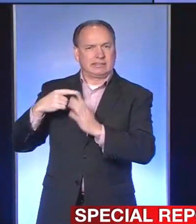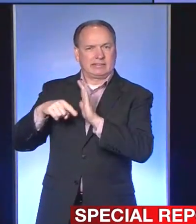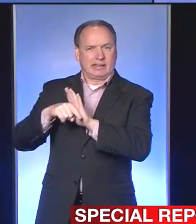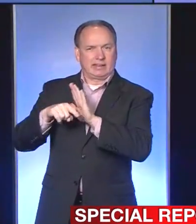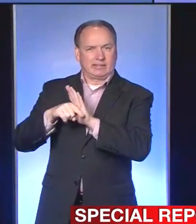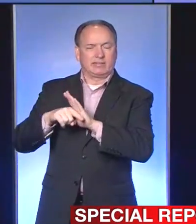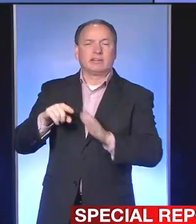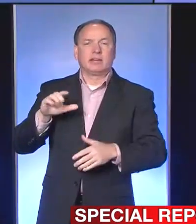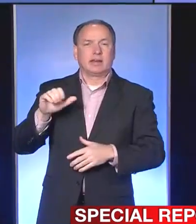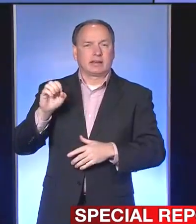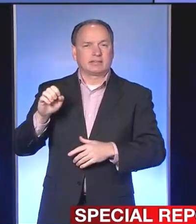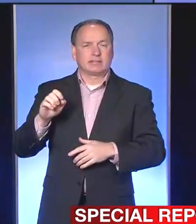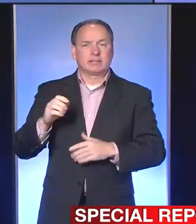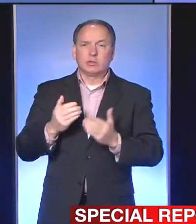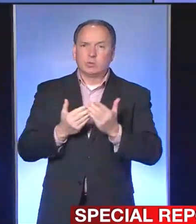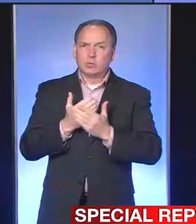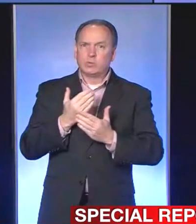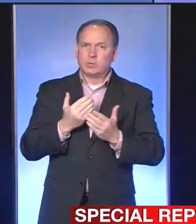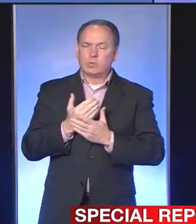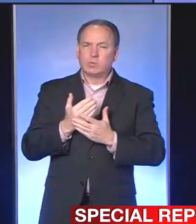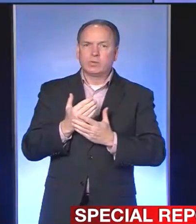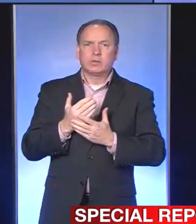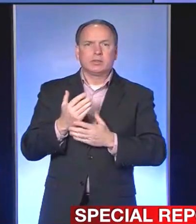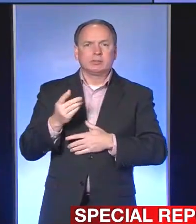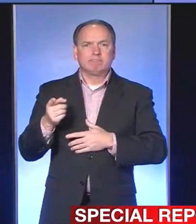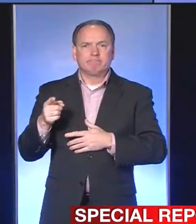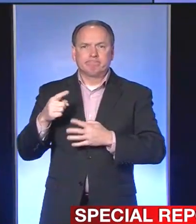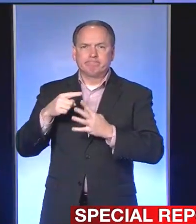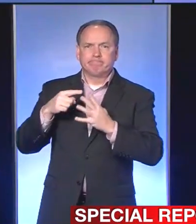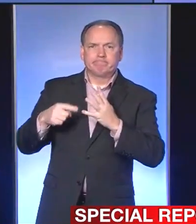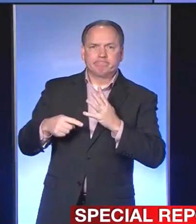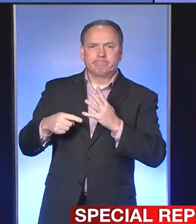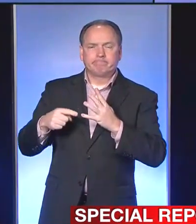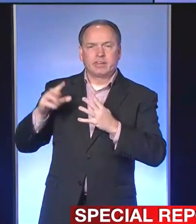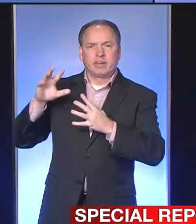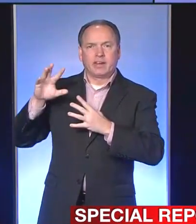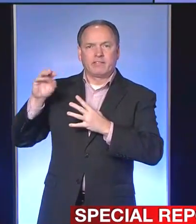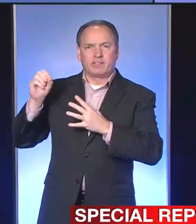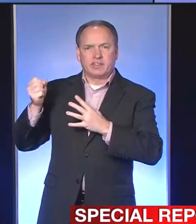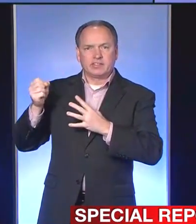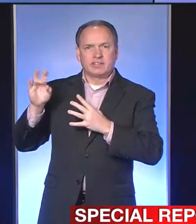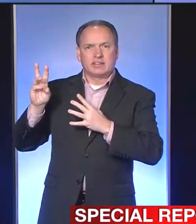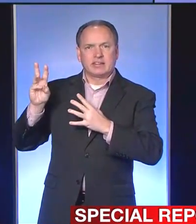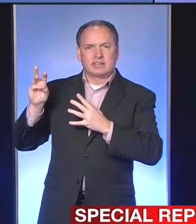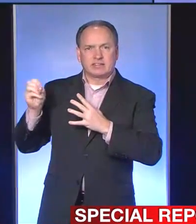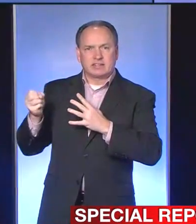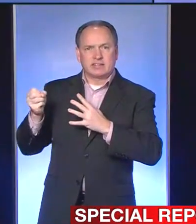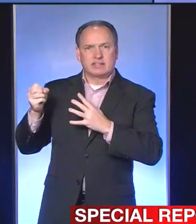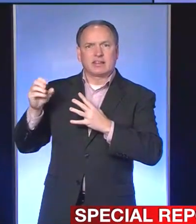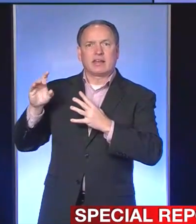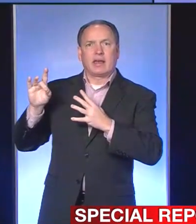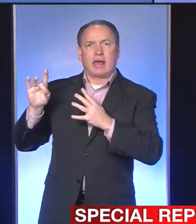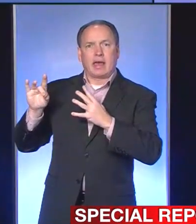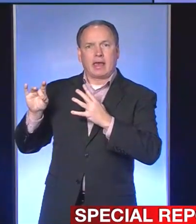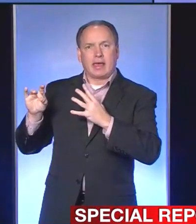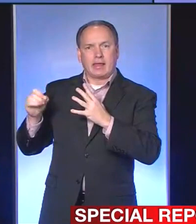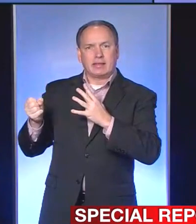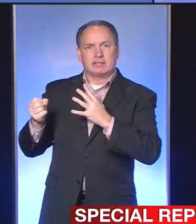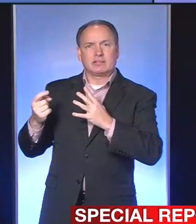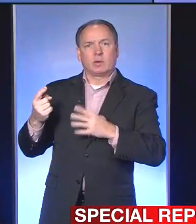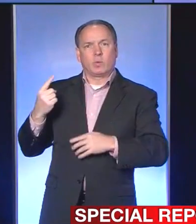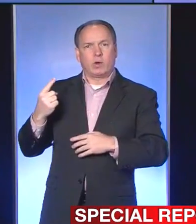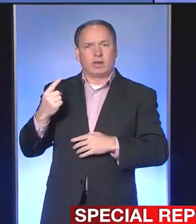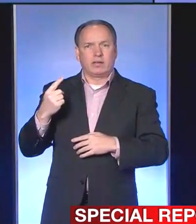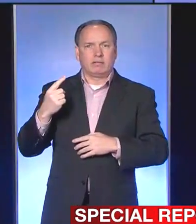These new cases are individuals in their 50s, 60s, 80s, and one in their late teens.